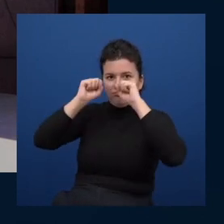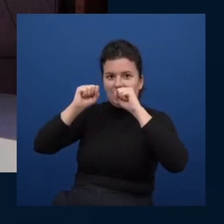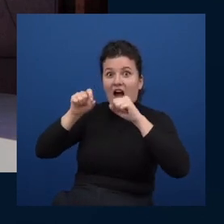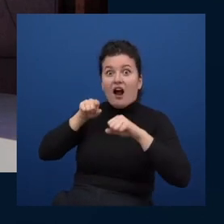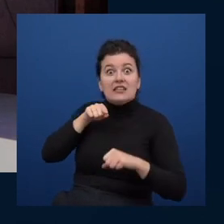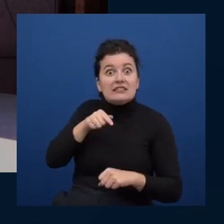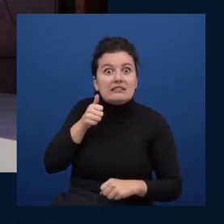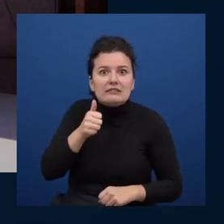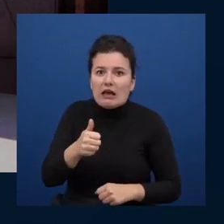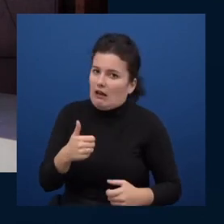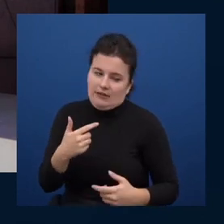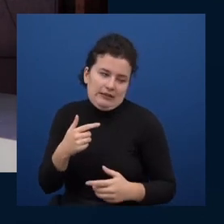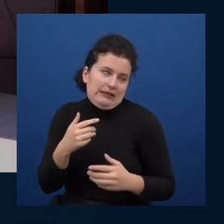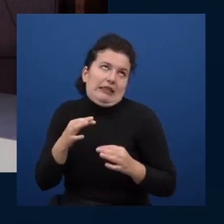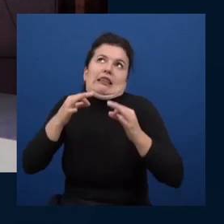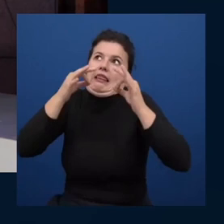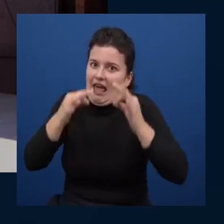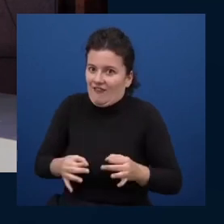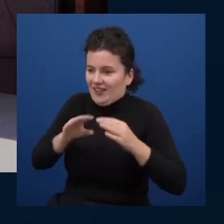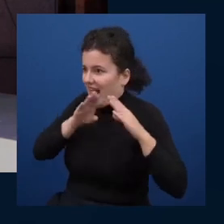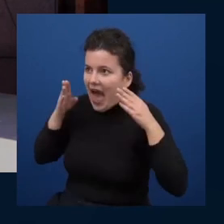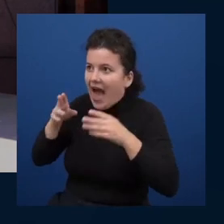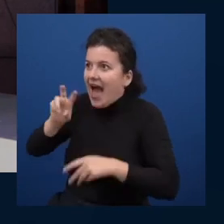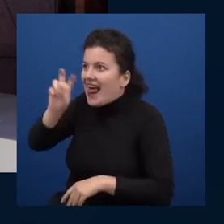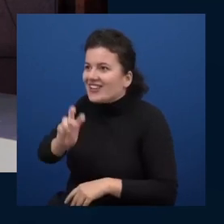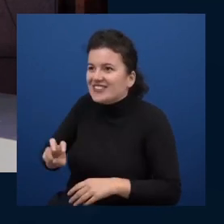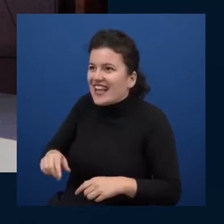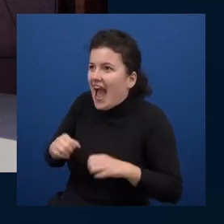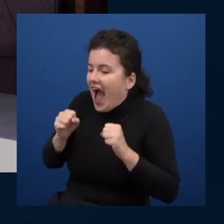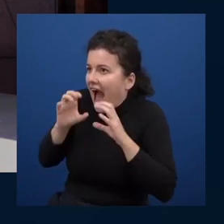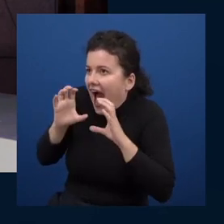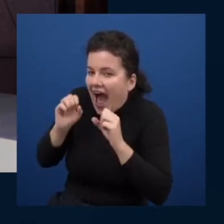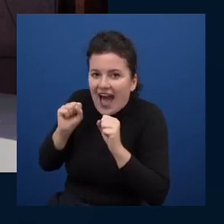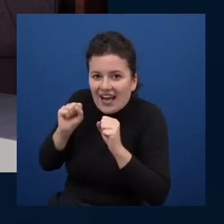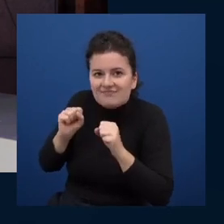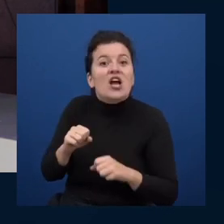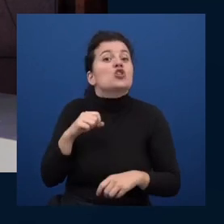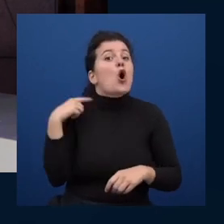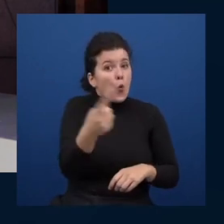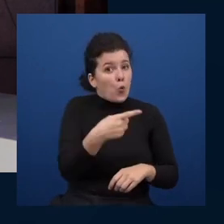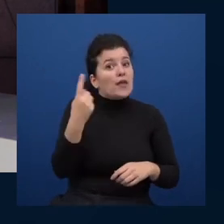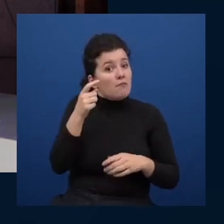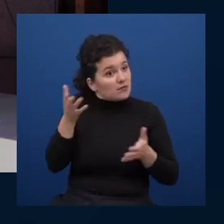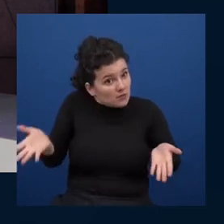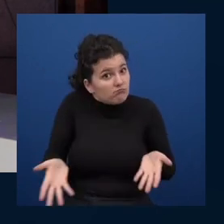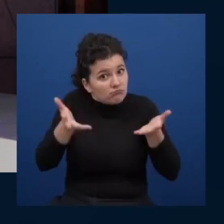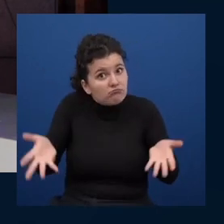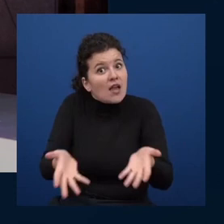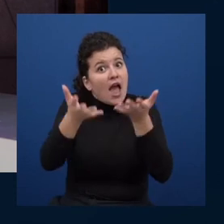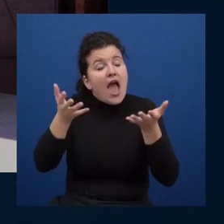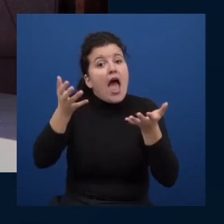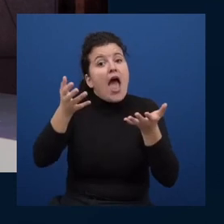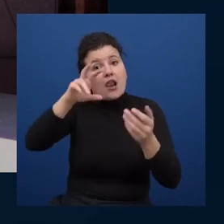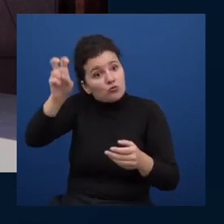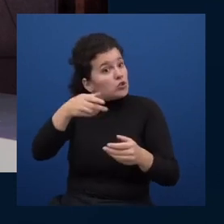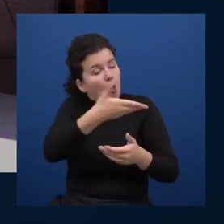here's the trick though we should encourage people to care about those things but they should not be requirements